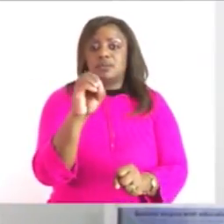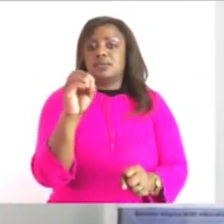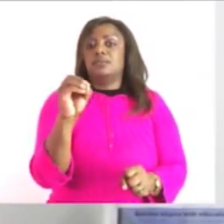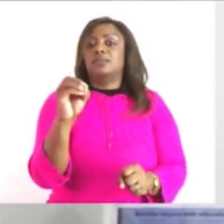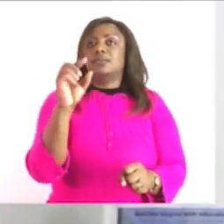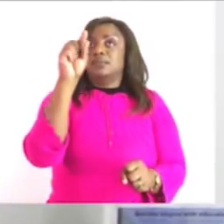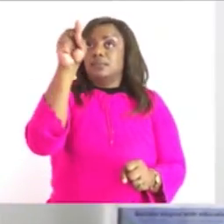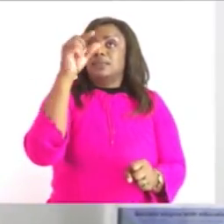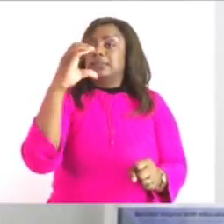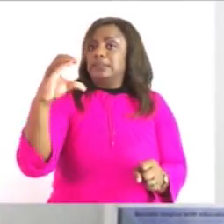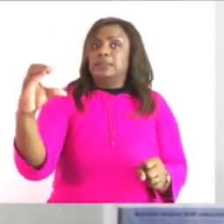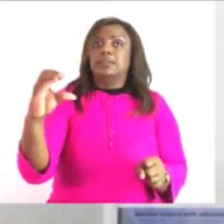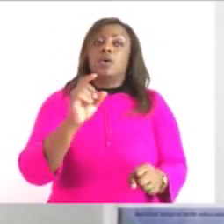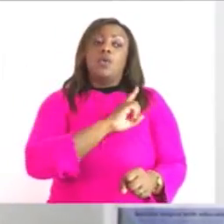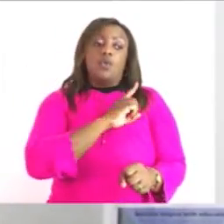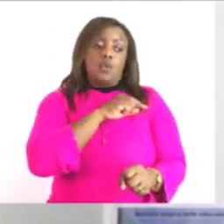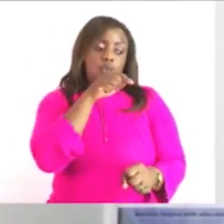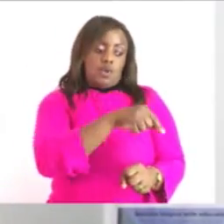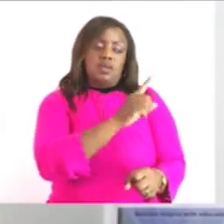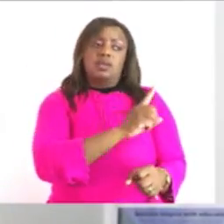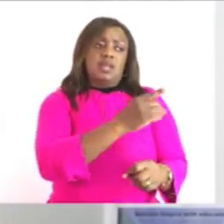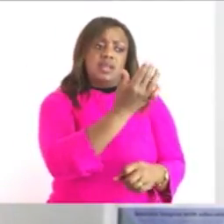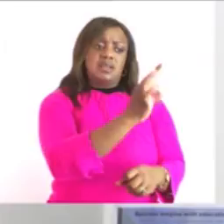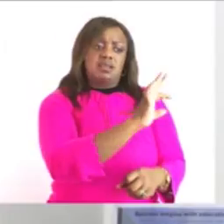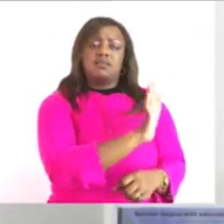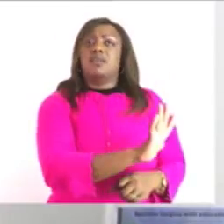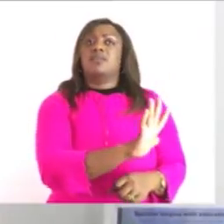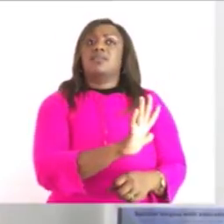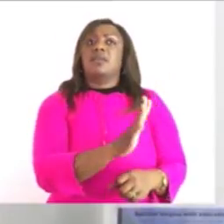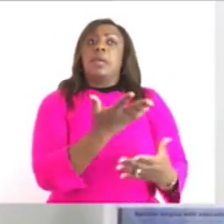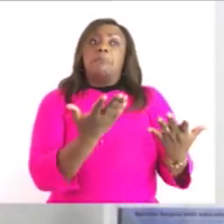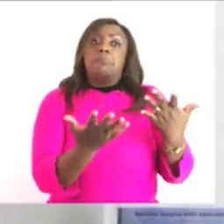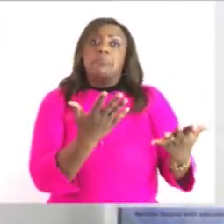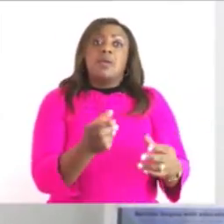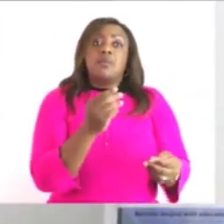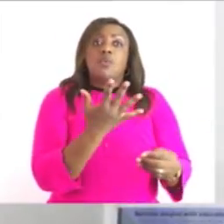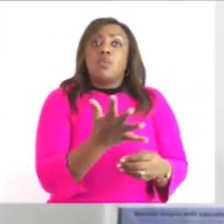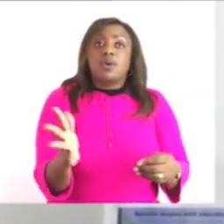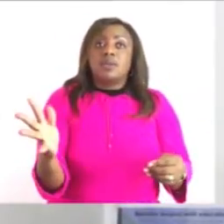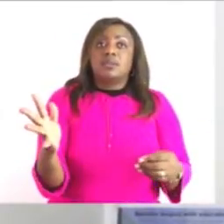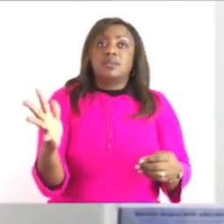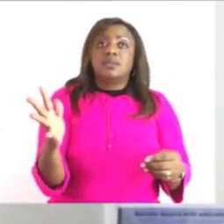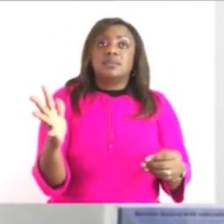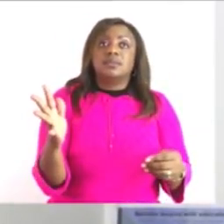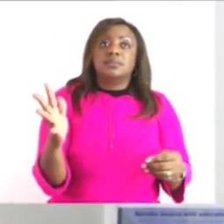why we did not get hundred here maybe the water the water water